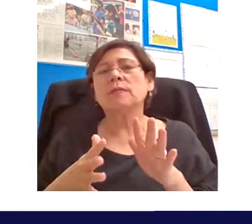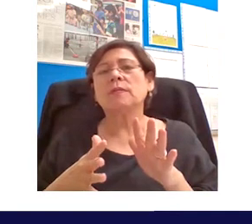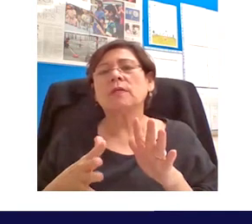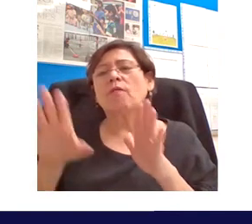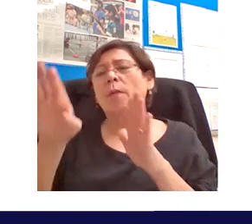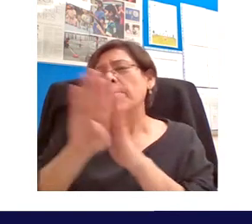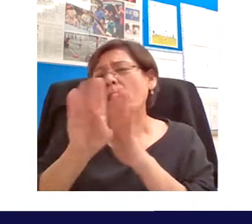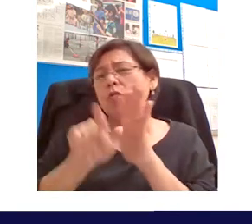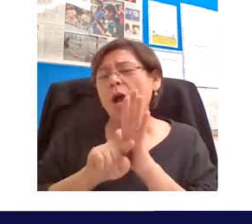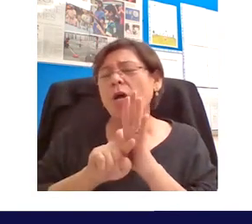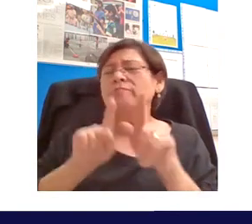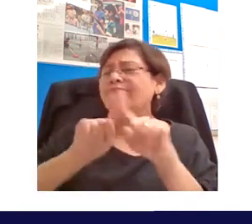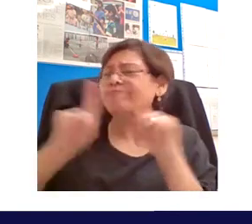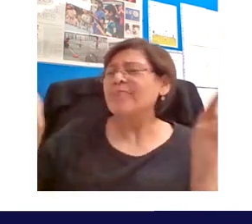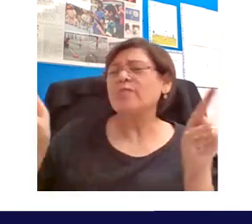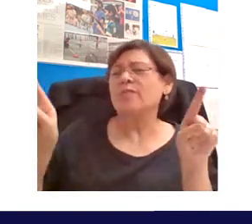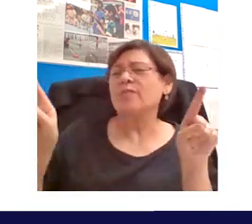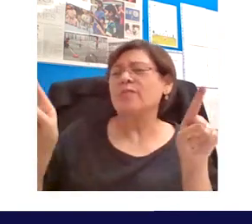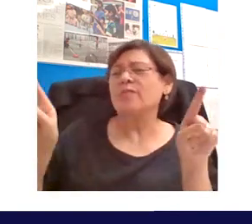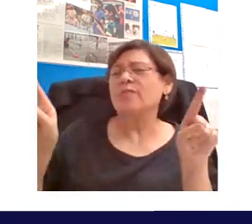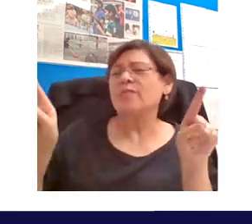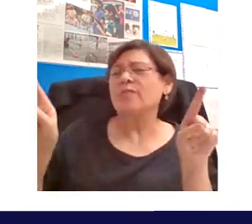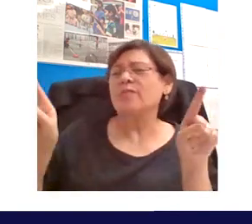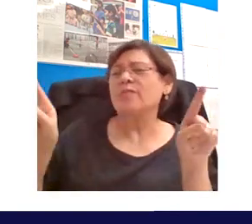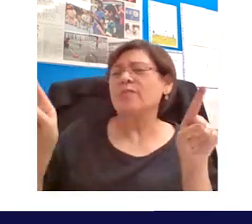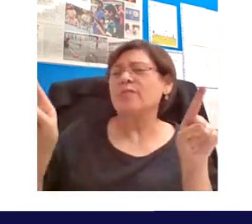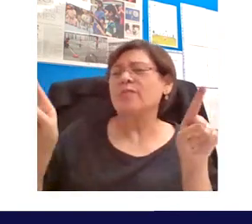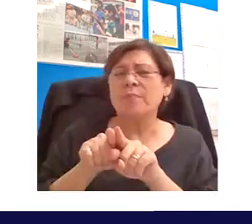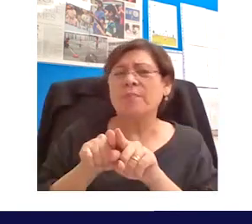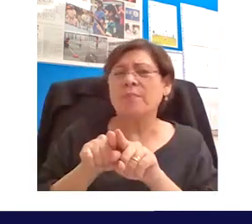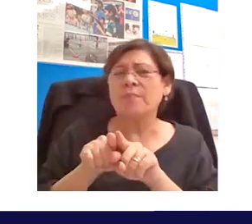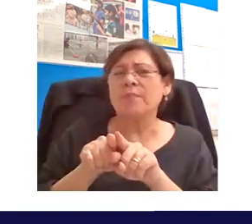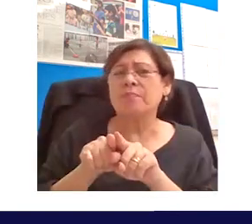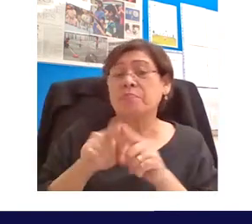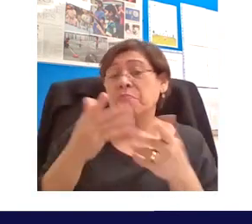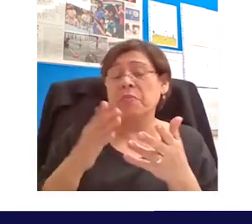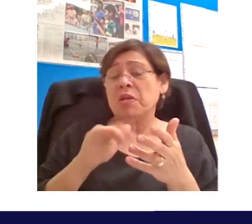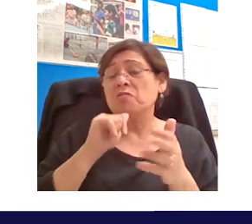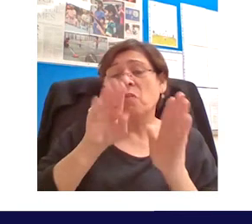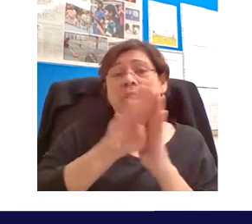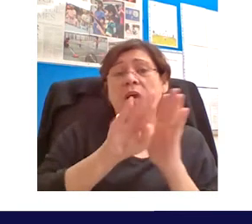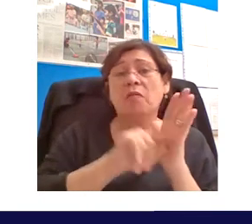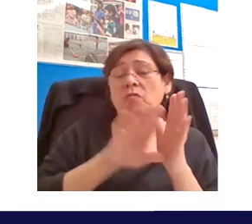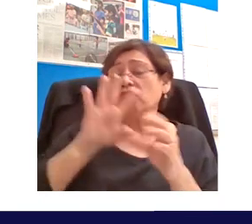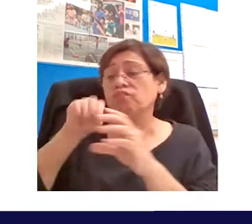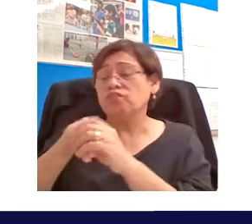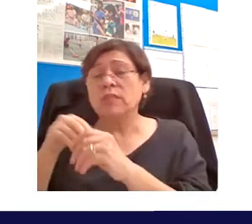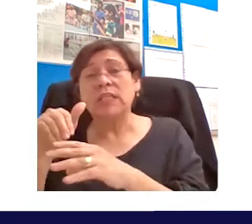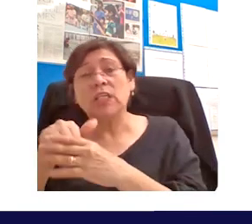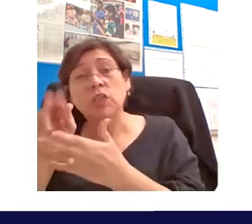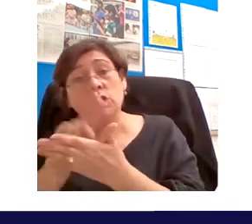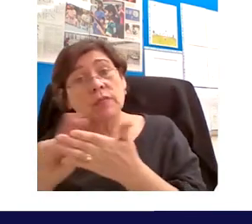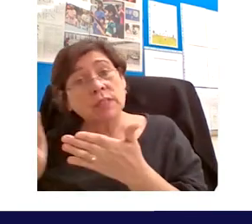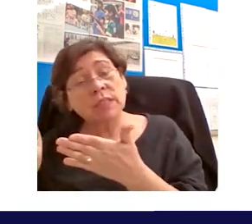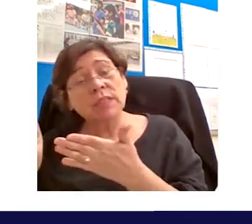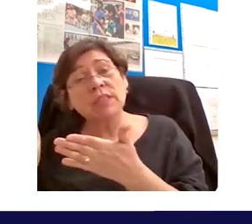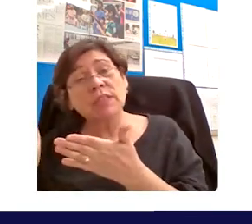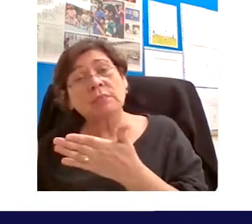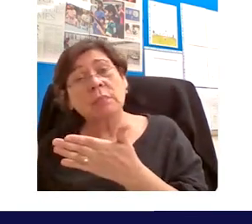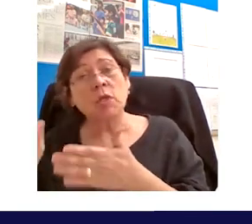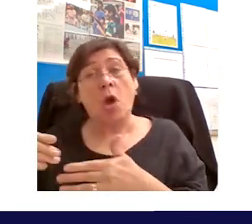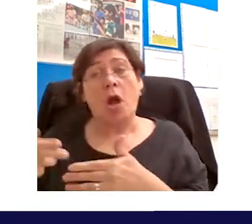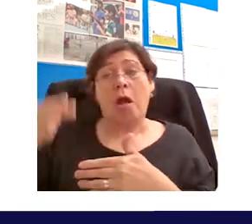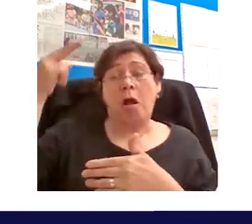traditionally uh uh recruiting into universities and particularly elite universities having